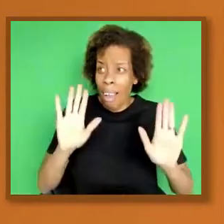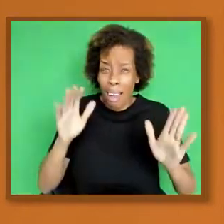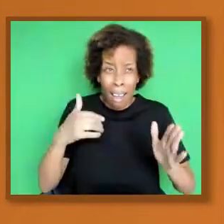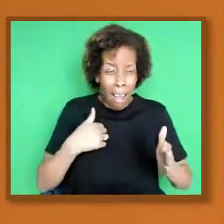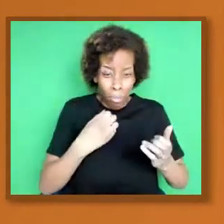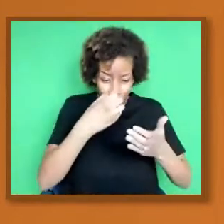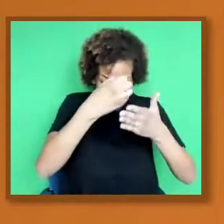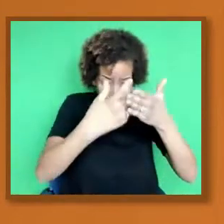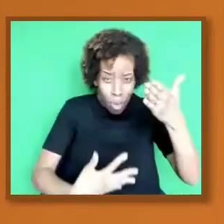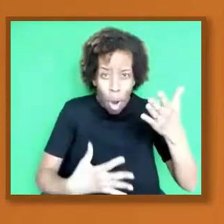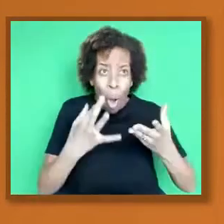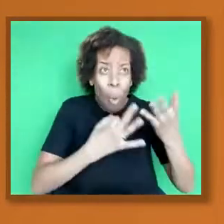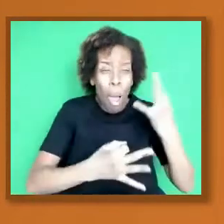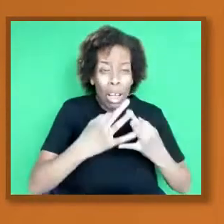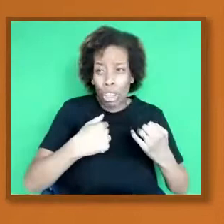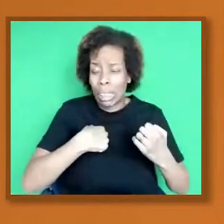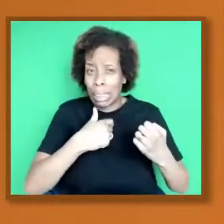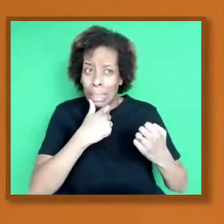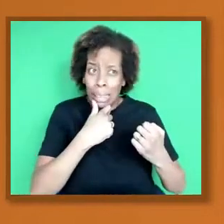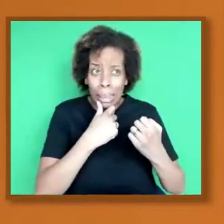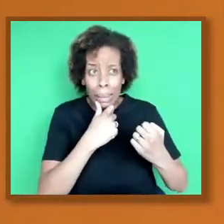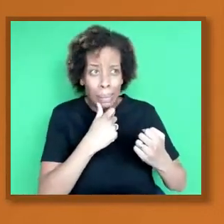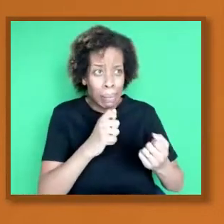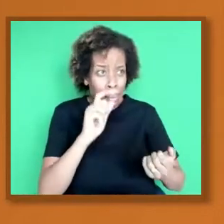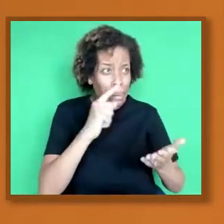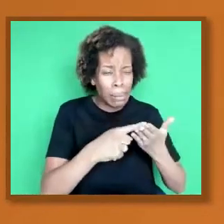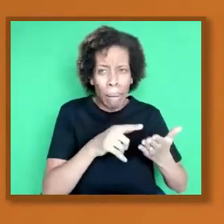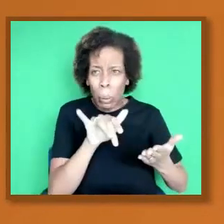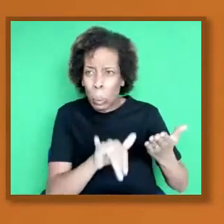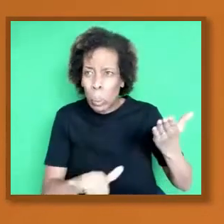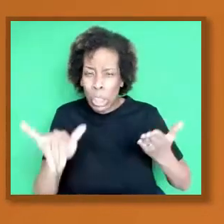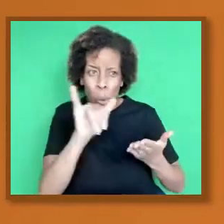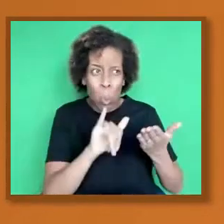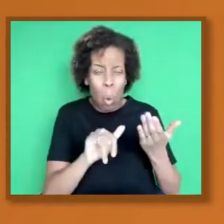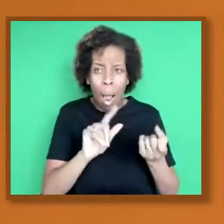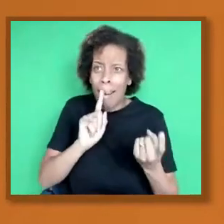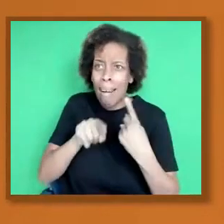decide for which ones come out now.